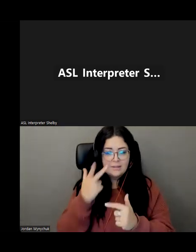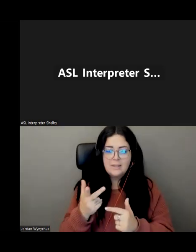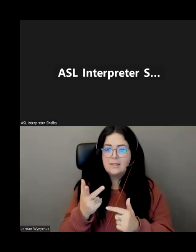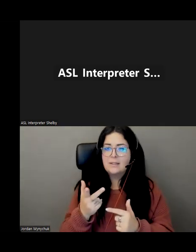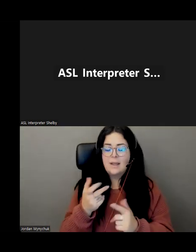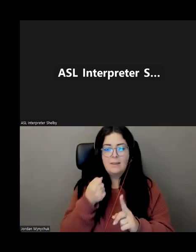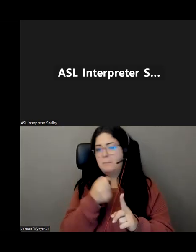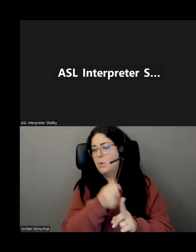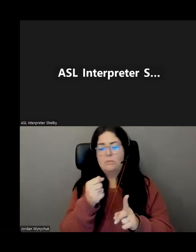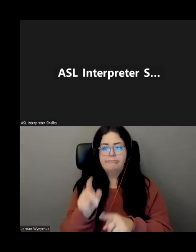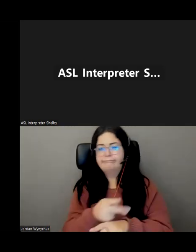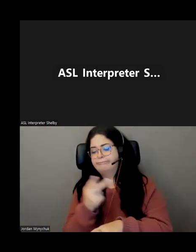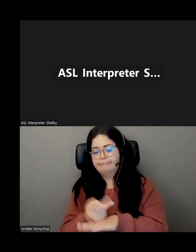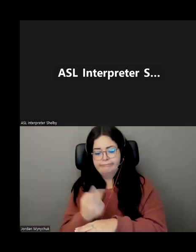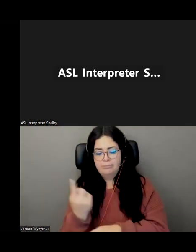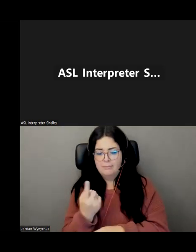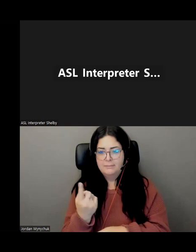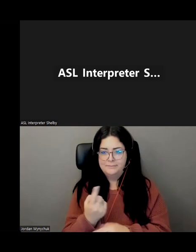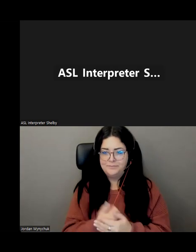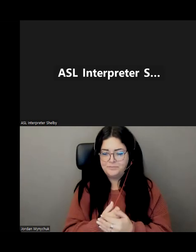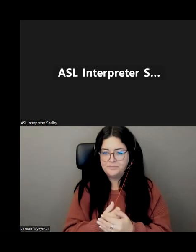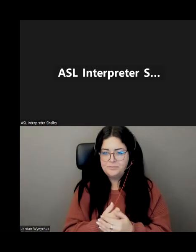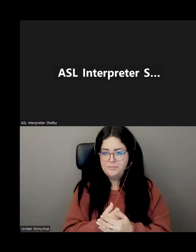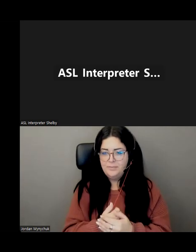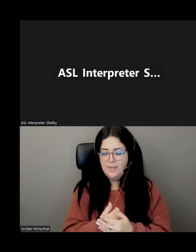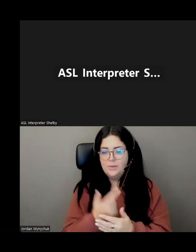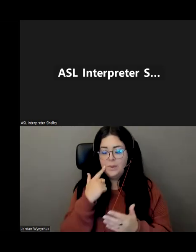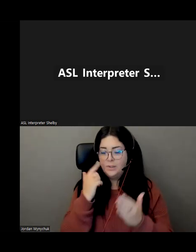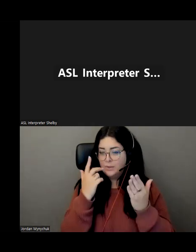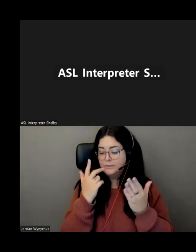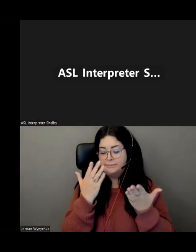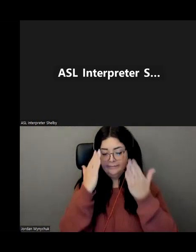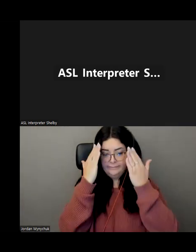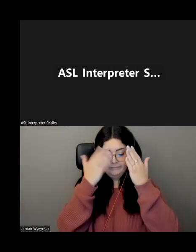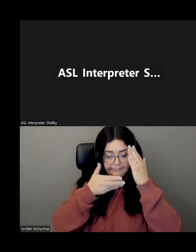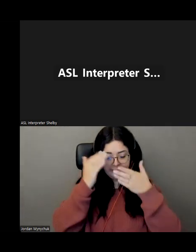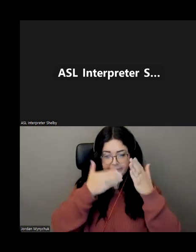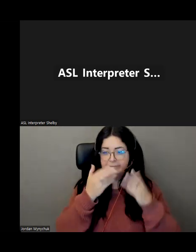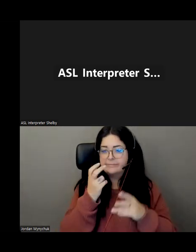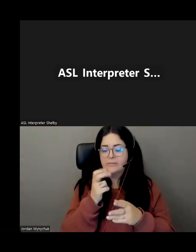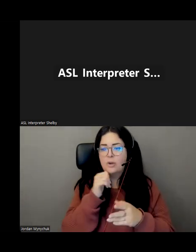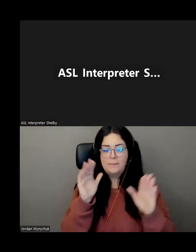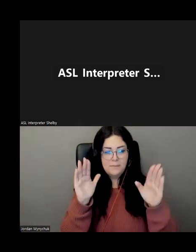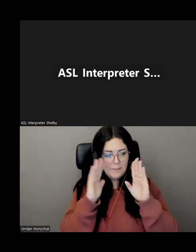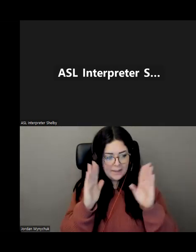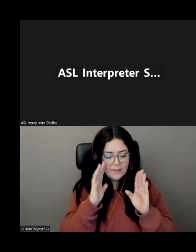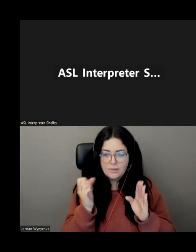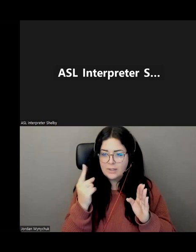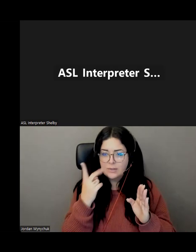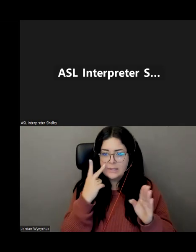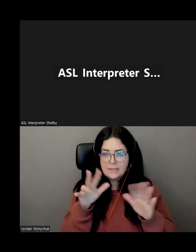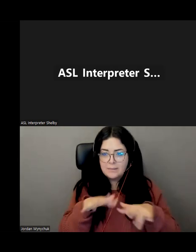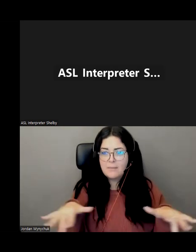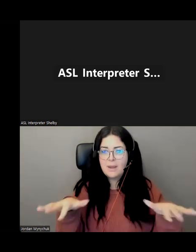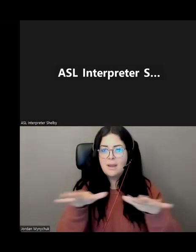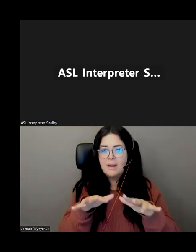bang into something even though it's there all the time but when you're half asleep you know we're not really paying attention much of anything so